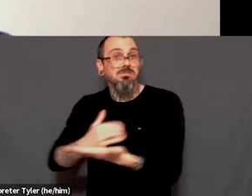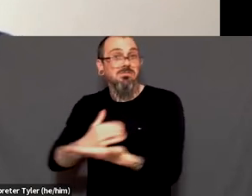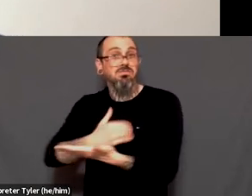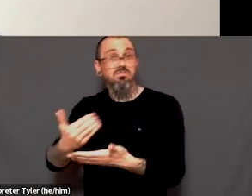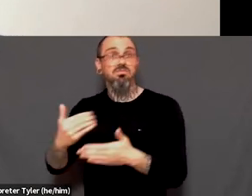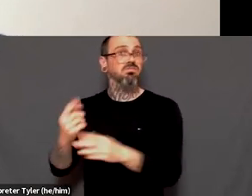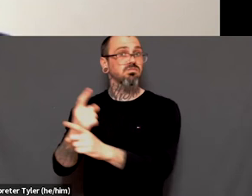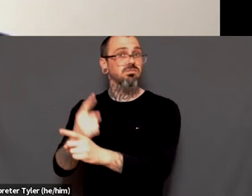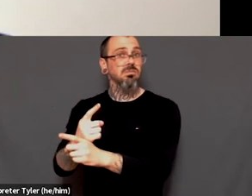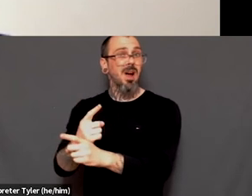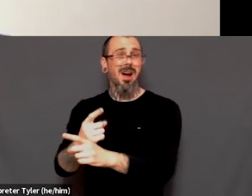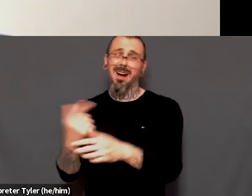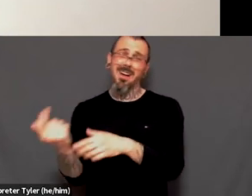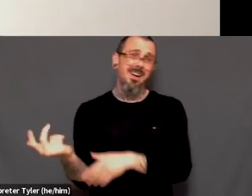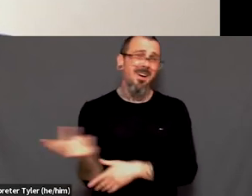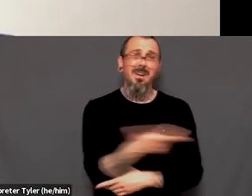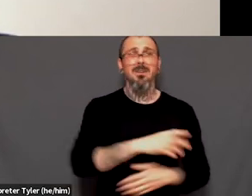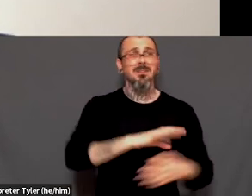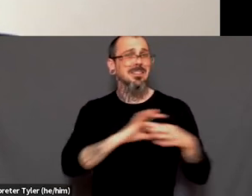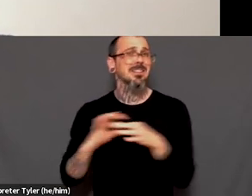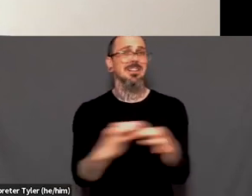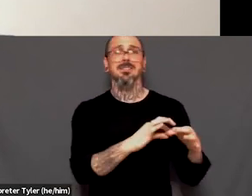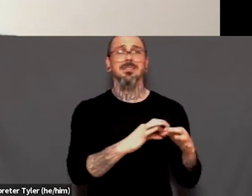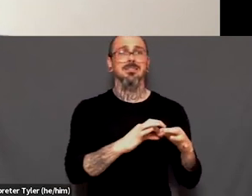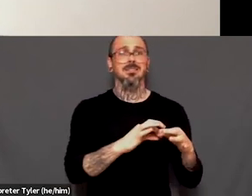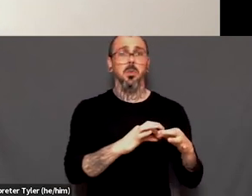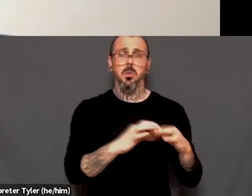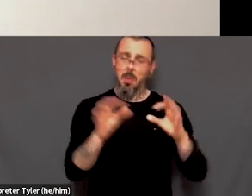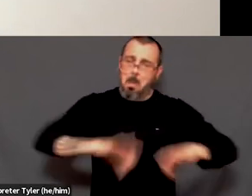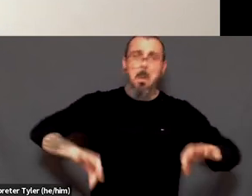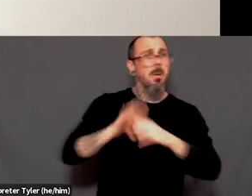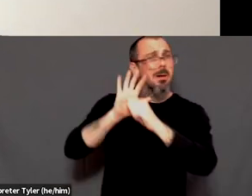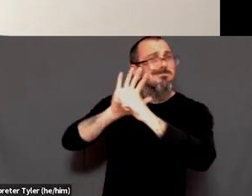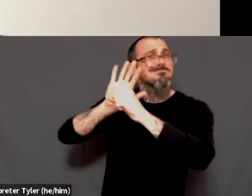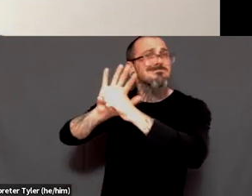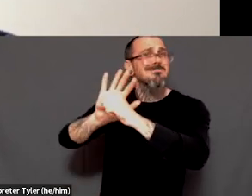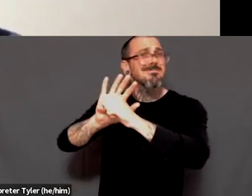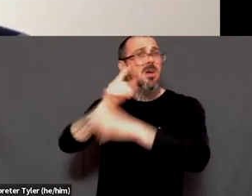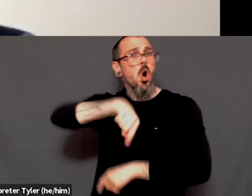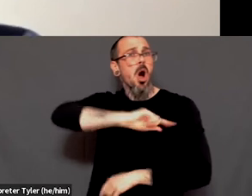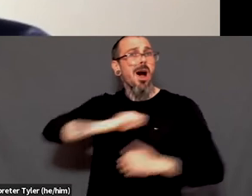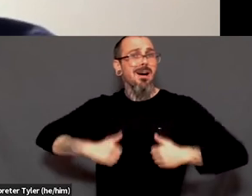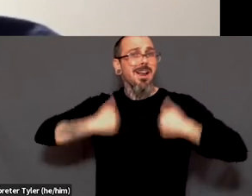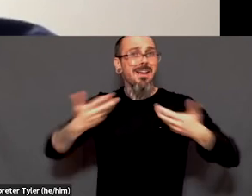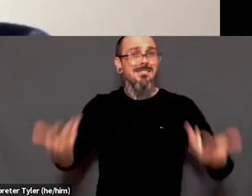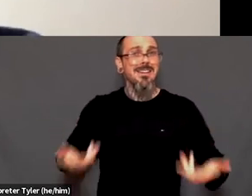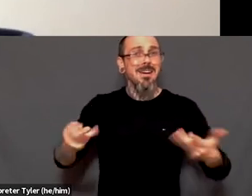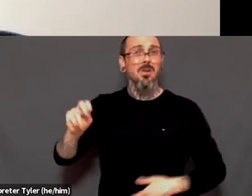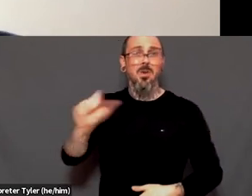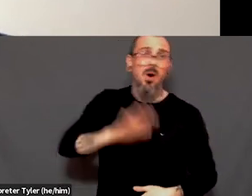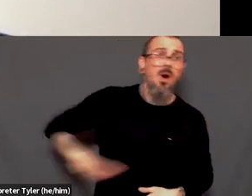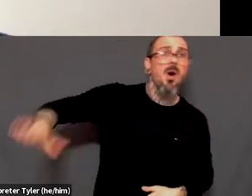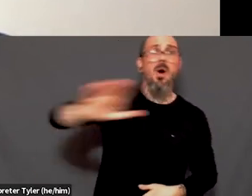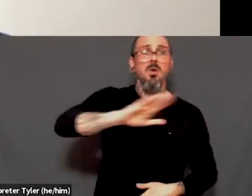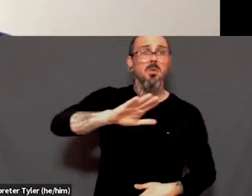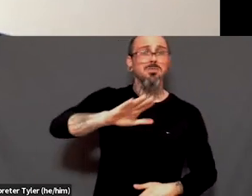talking about these things. We have to keep saying we are living in unacceptable conditions in some parts of this province. There are people that don't